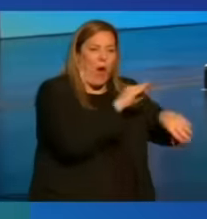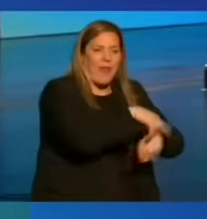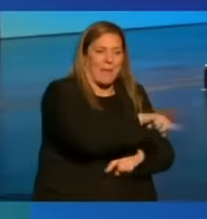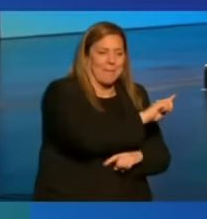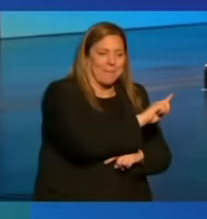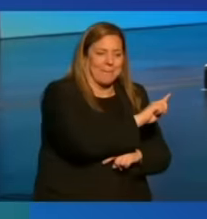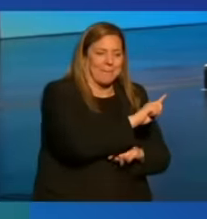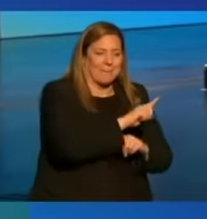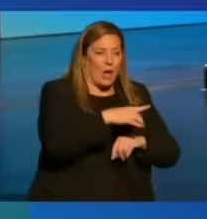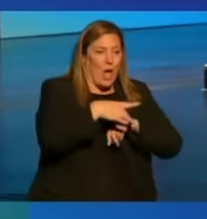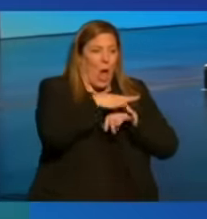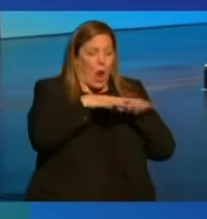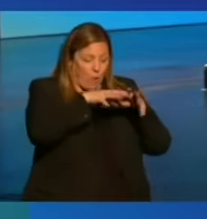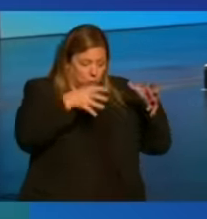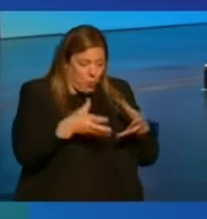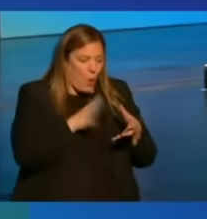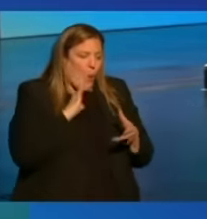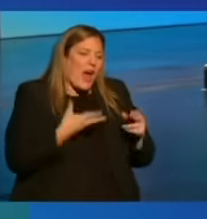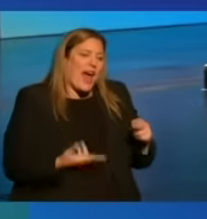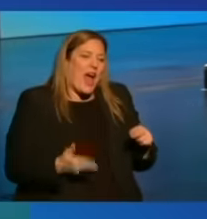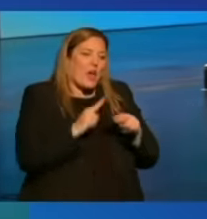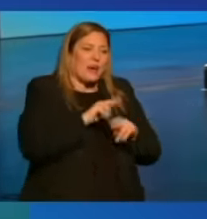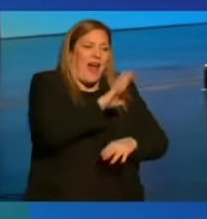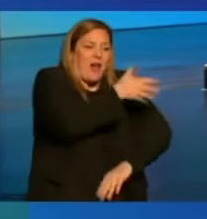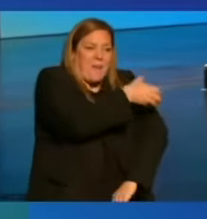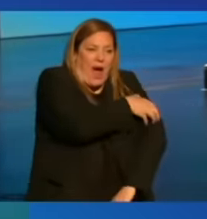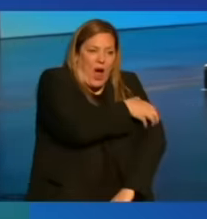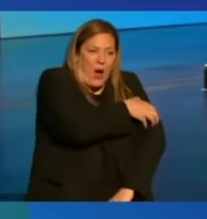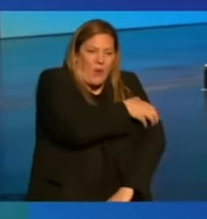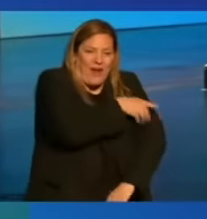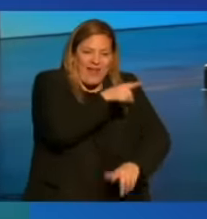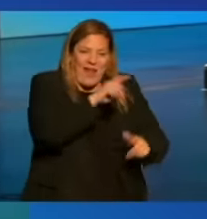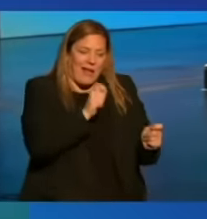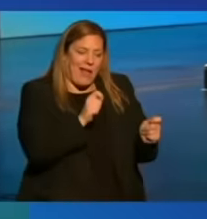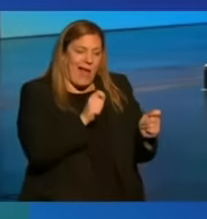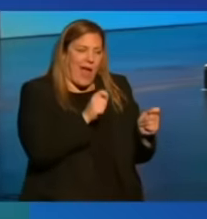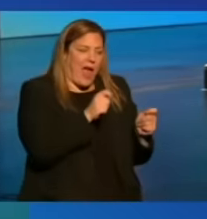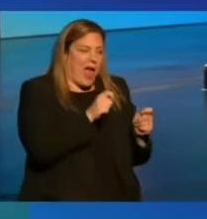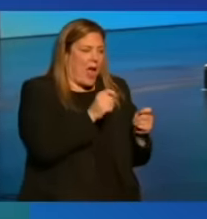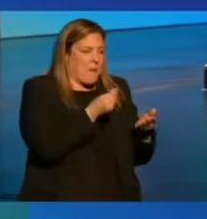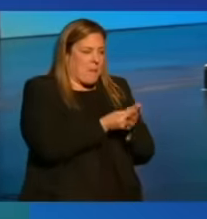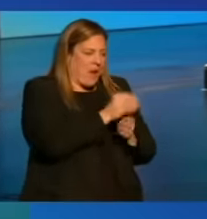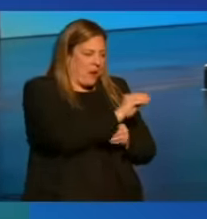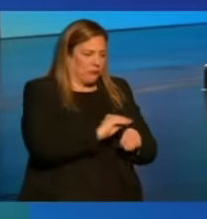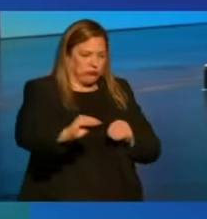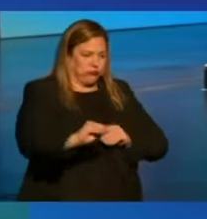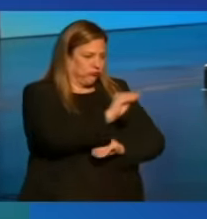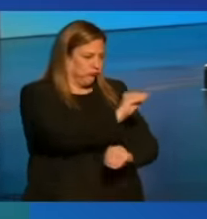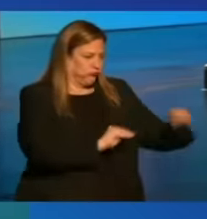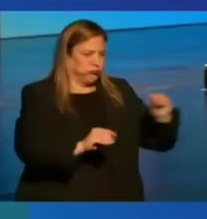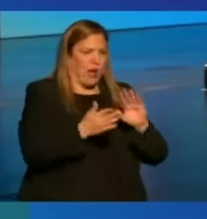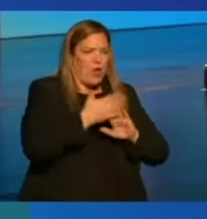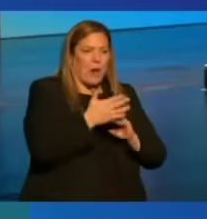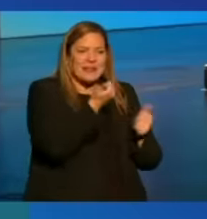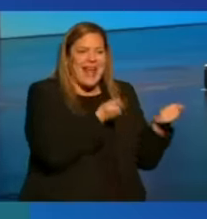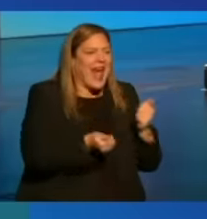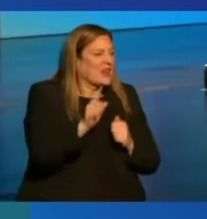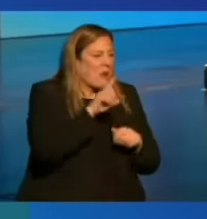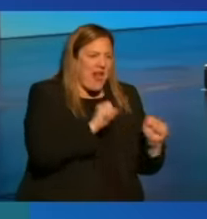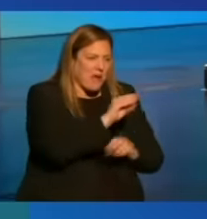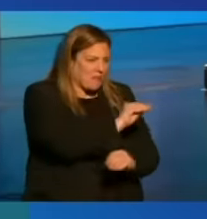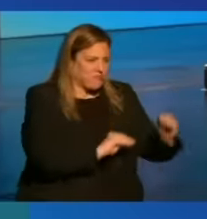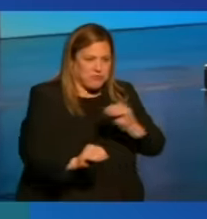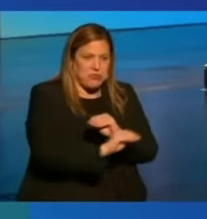Globalization only increases their leverage. They can shift money and operations anywhere. Even